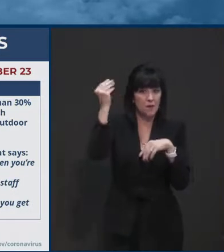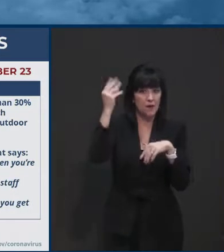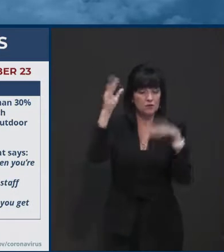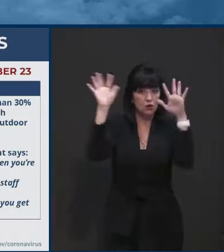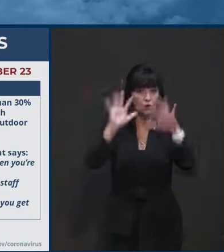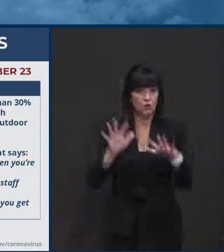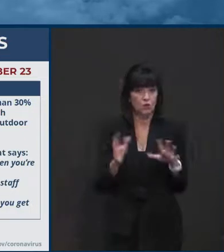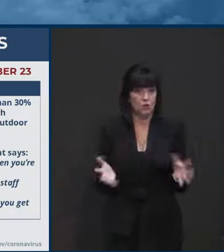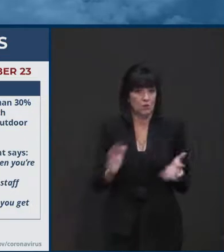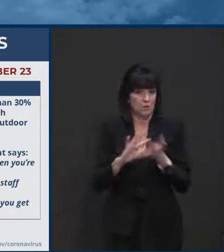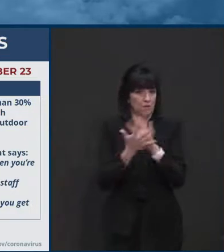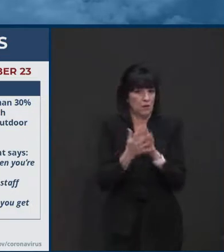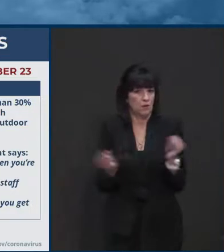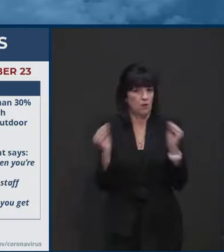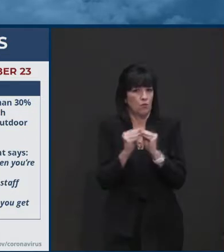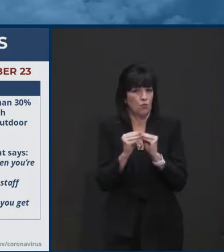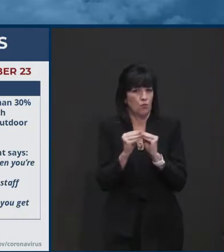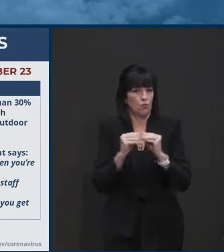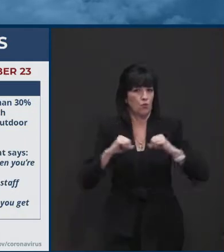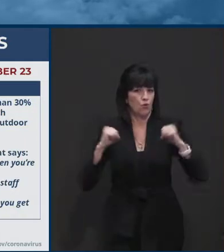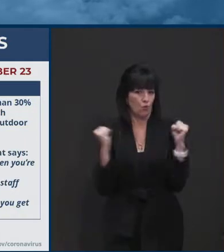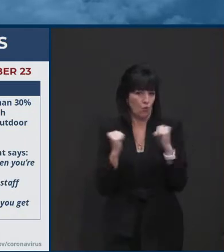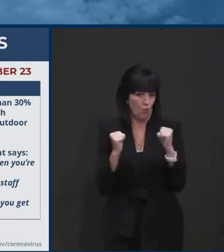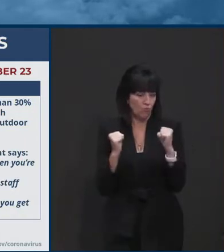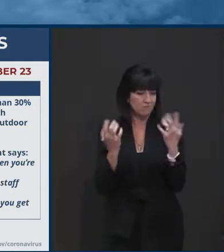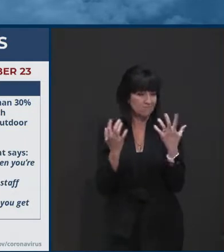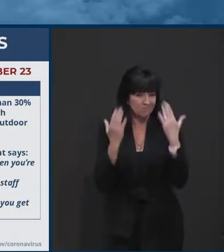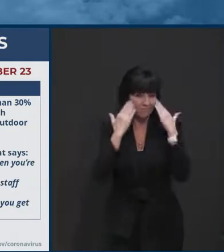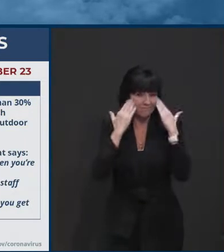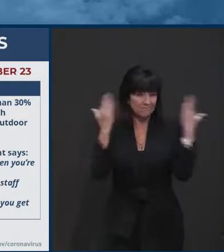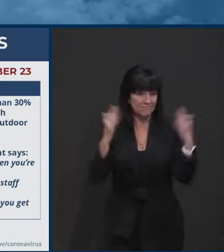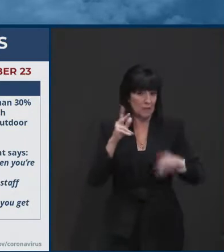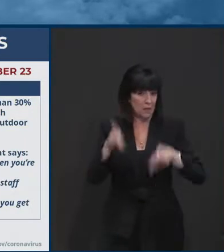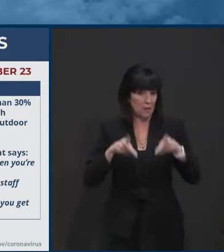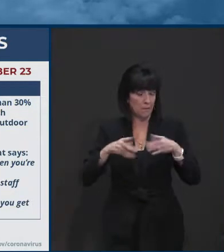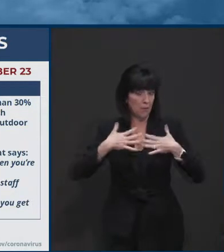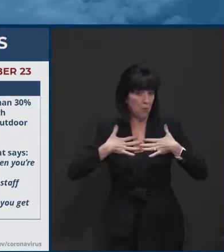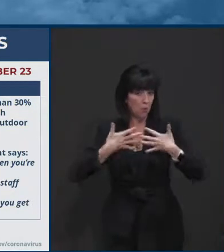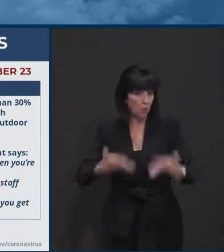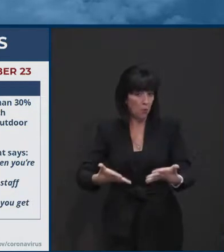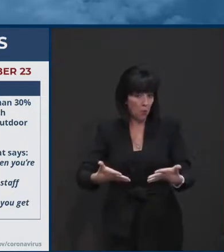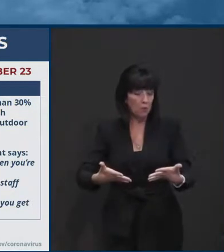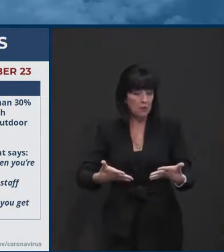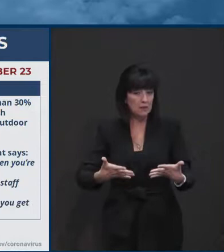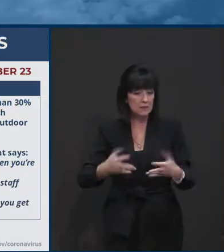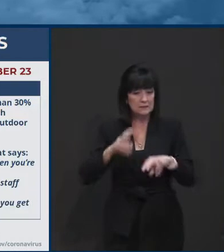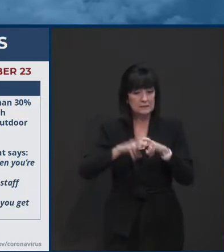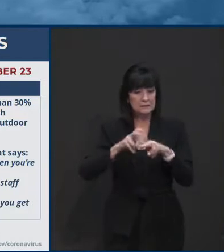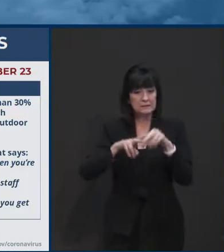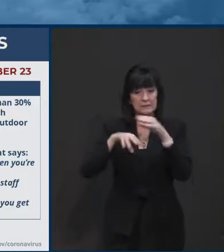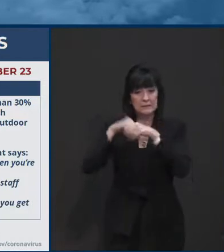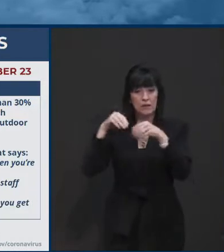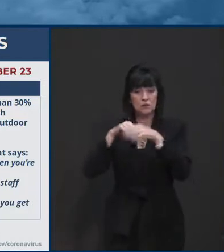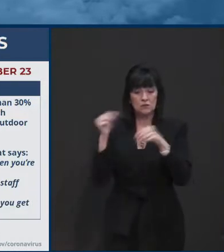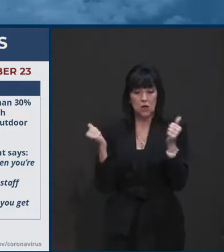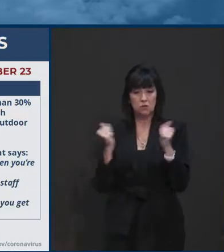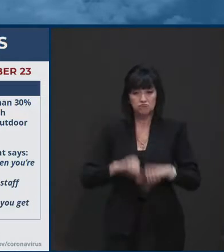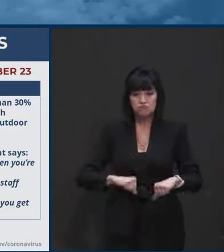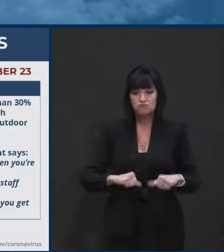many people would be willing to dine out, outdoors. I do know I had a gathering,